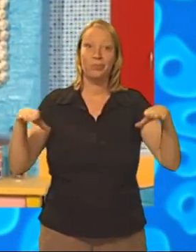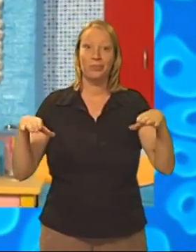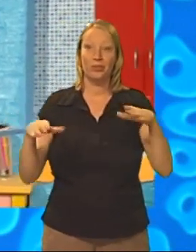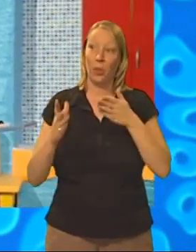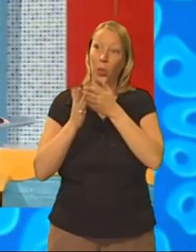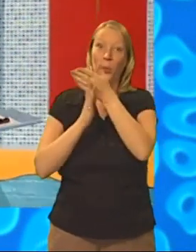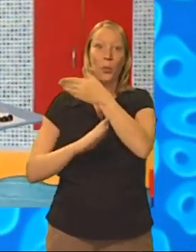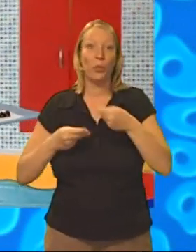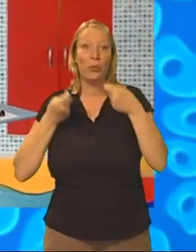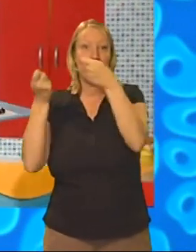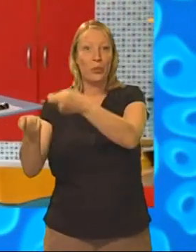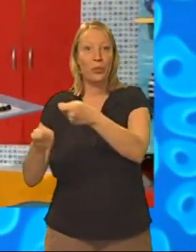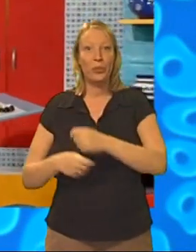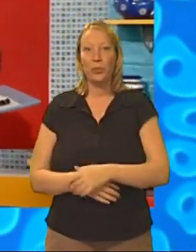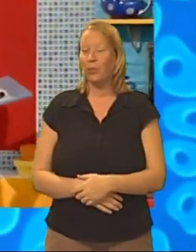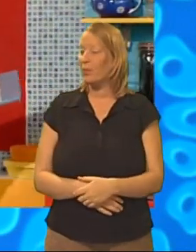through.